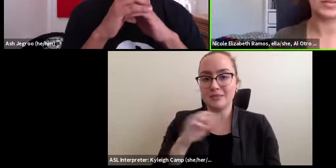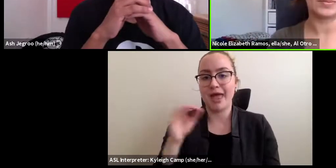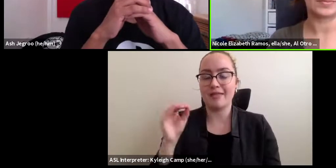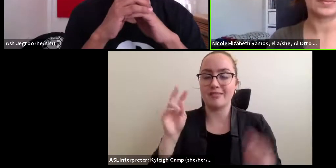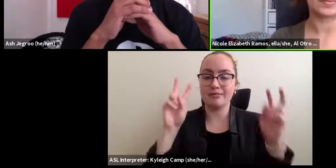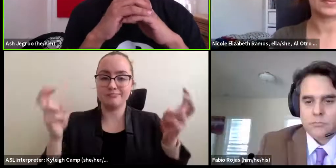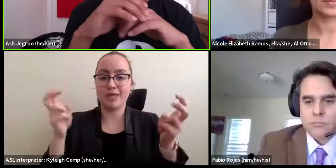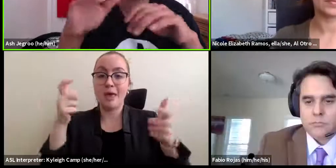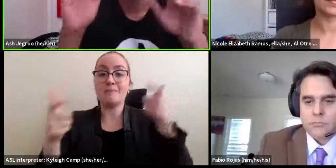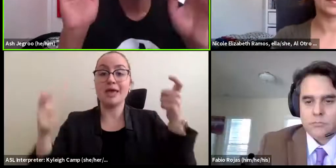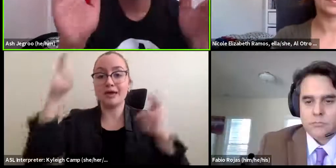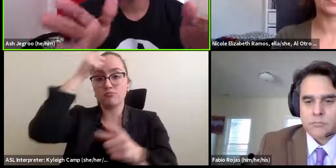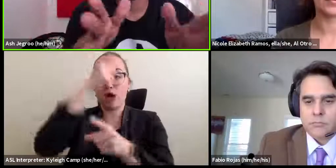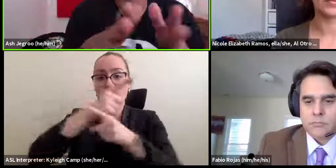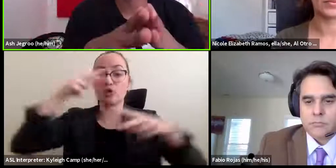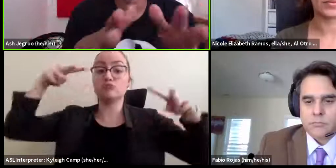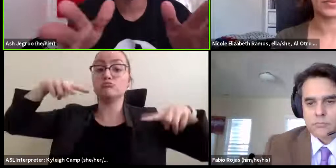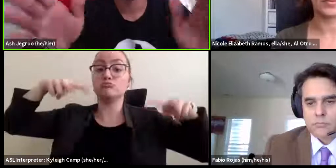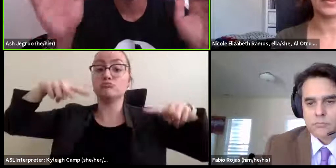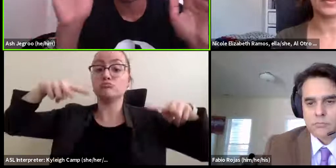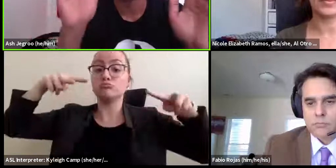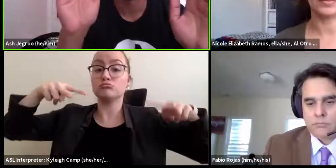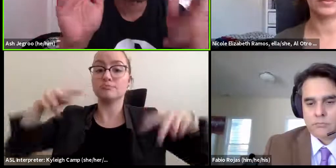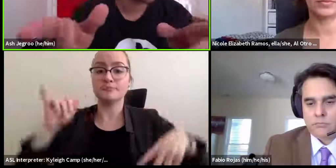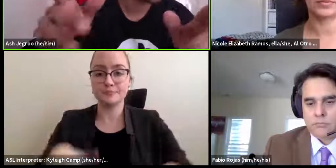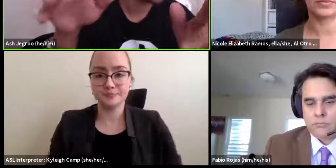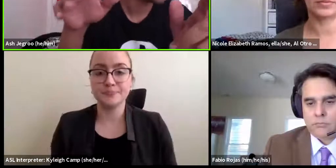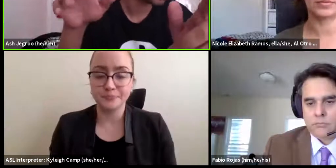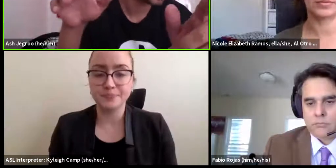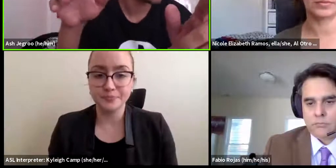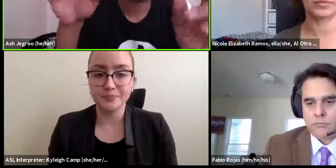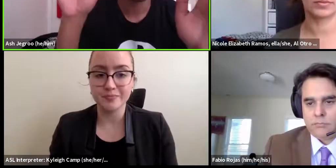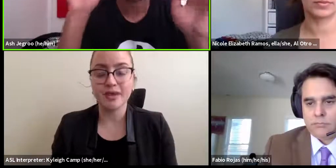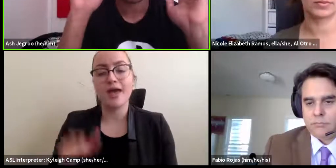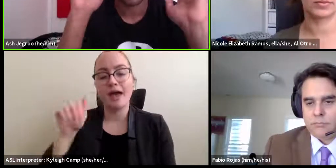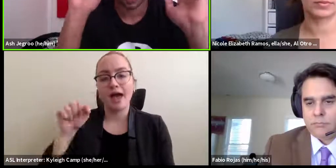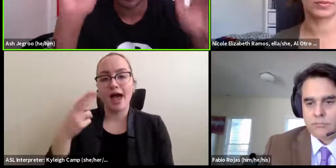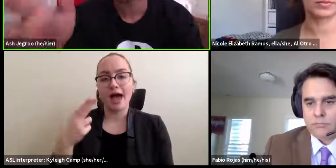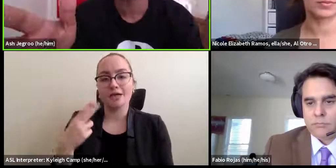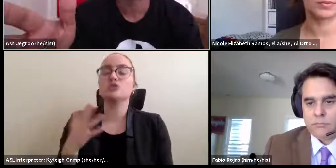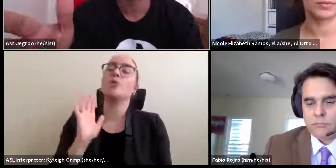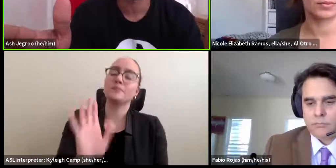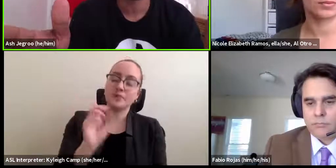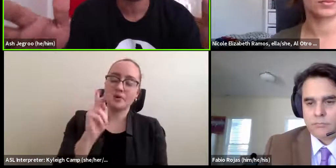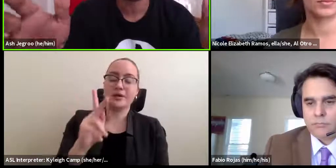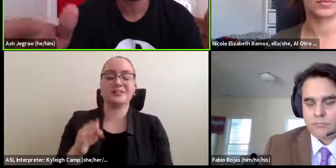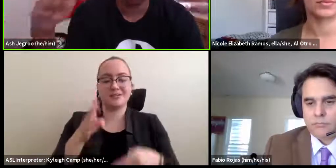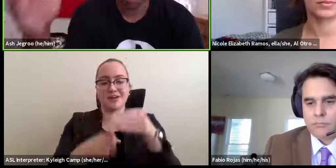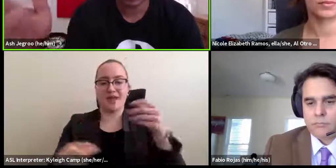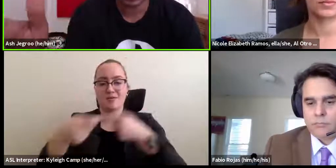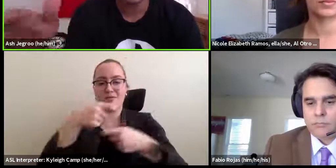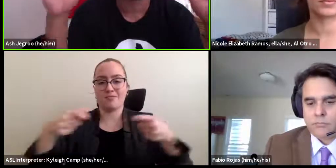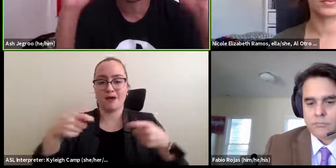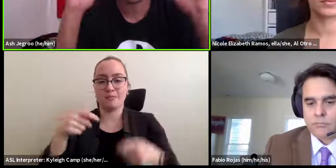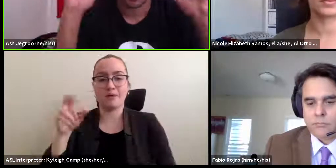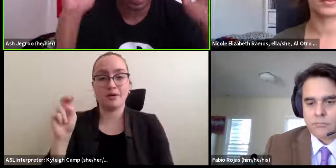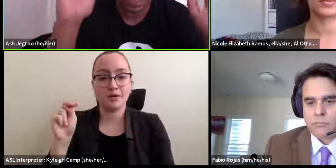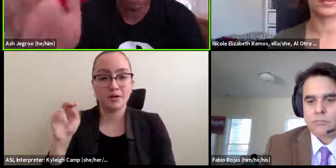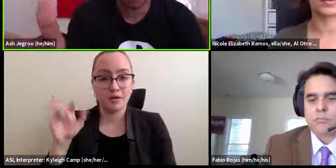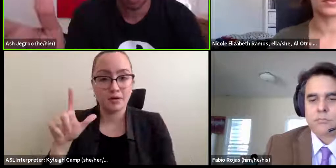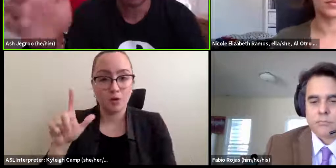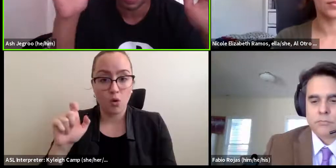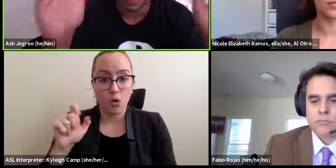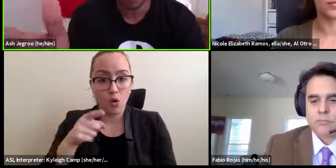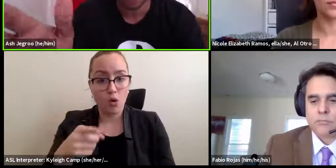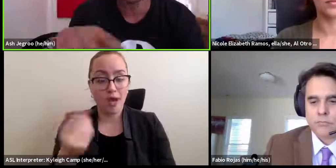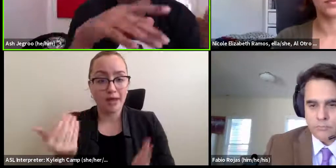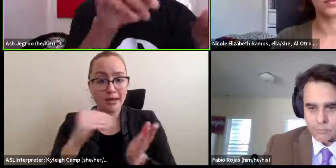entering. And real quick to end it off, Nicole, just tell people what organization was repeated again and tell people how they